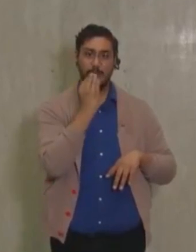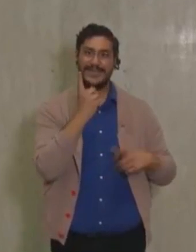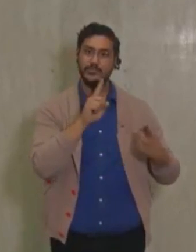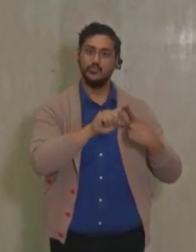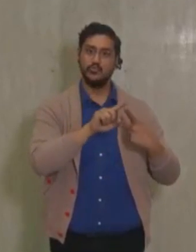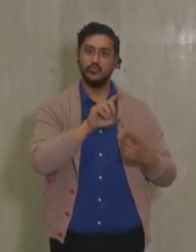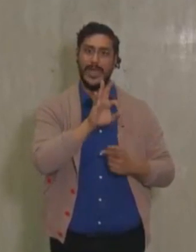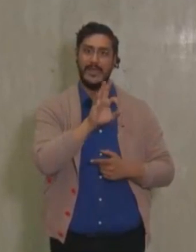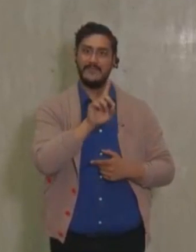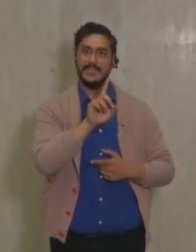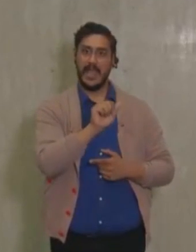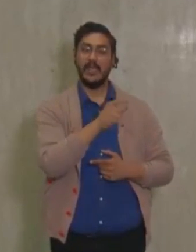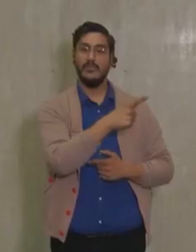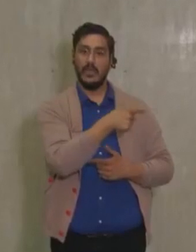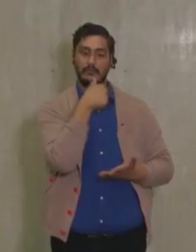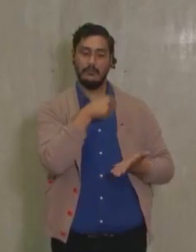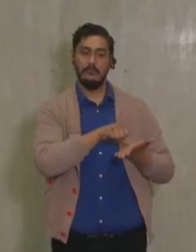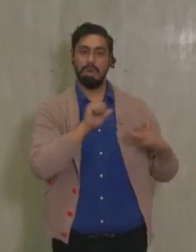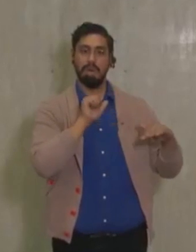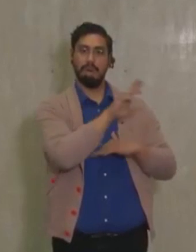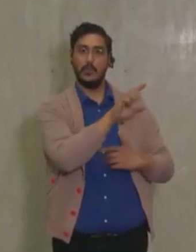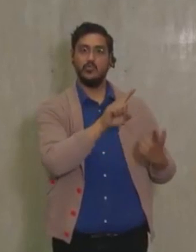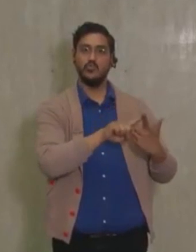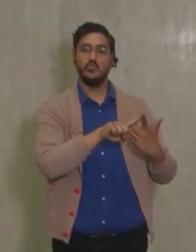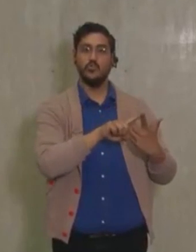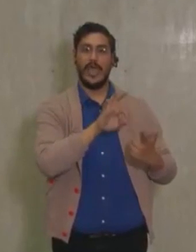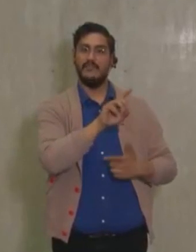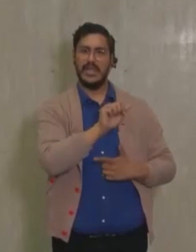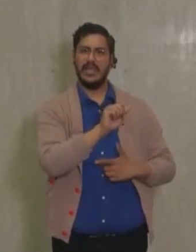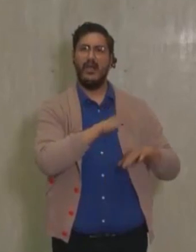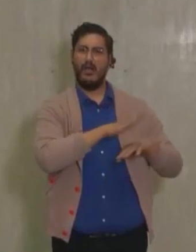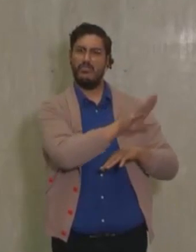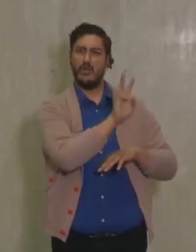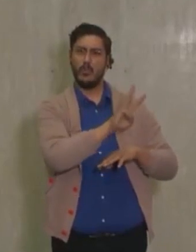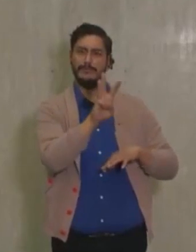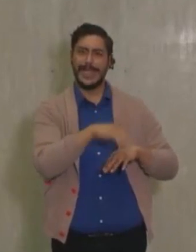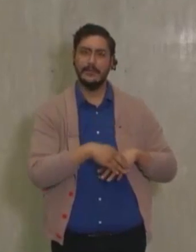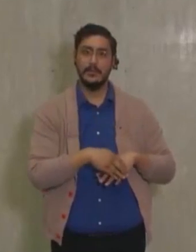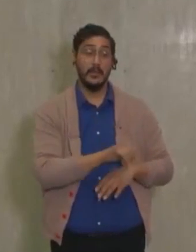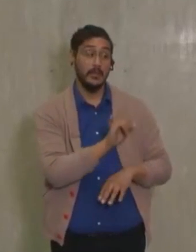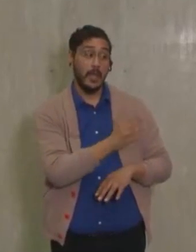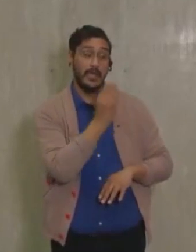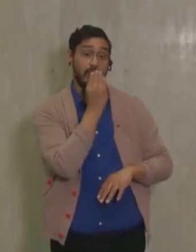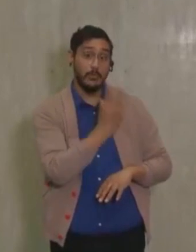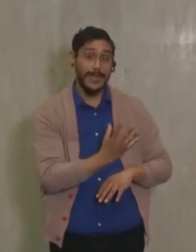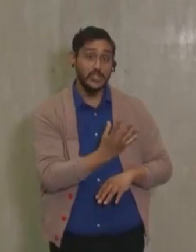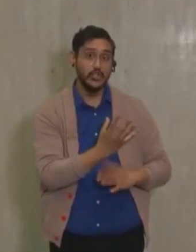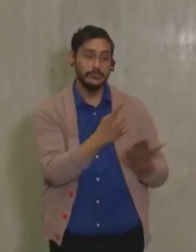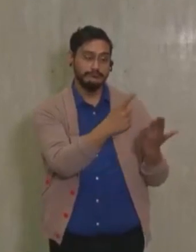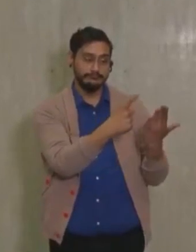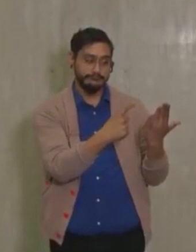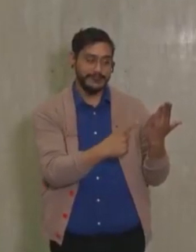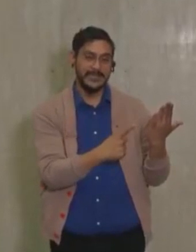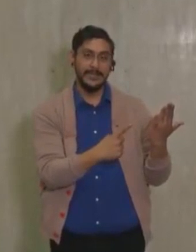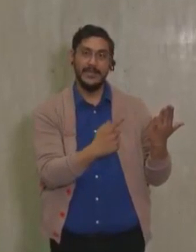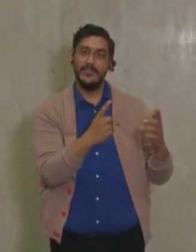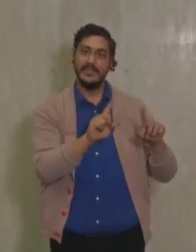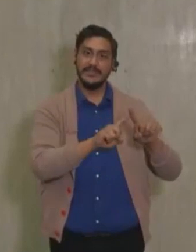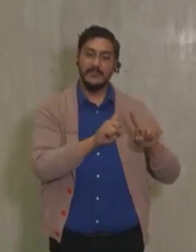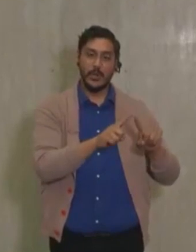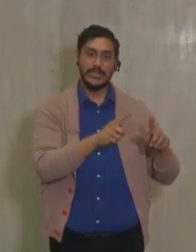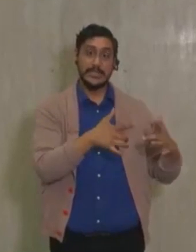They have a letter to the FDA on their website. And that data reports the sensitivity and the